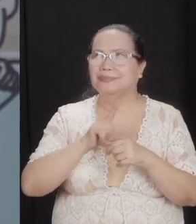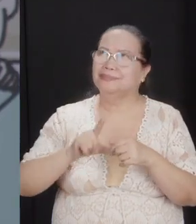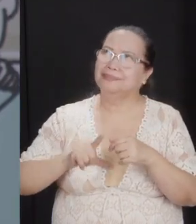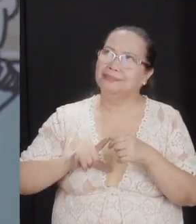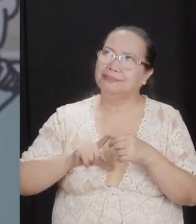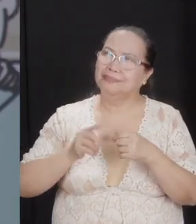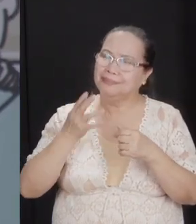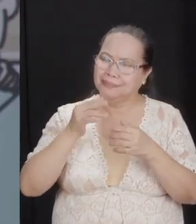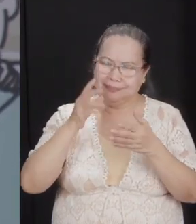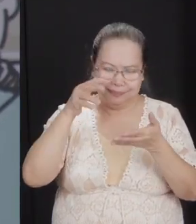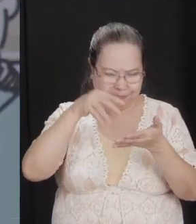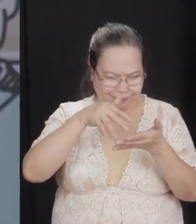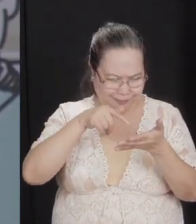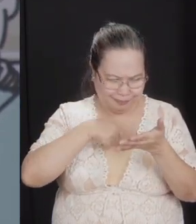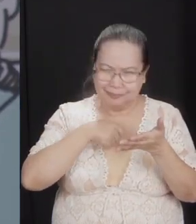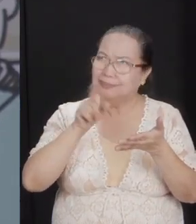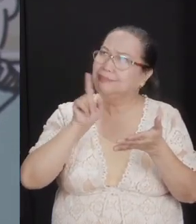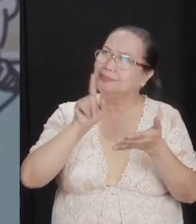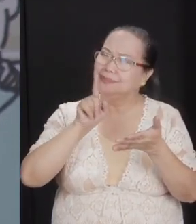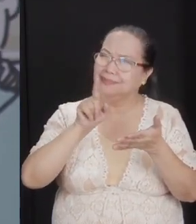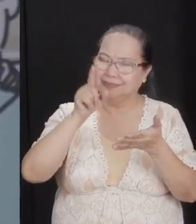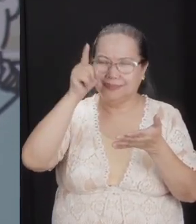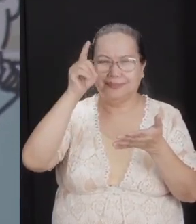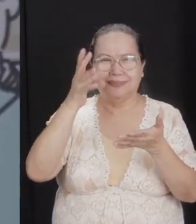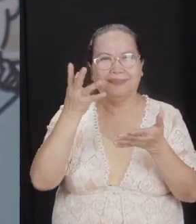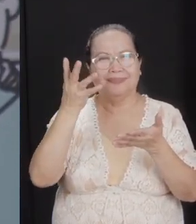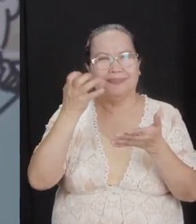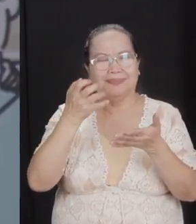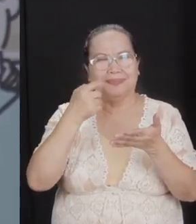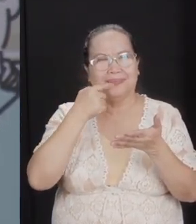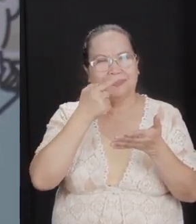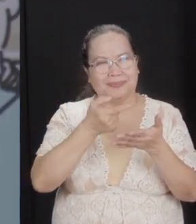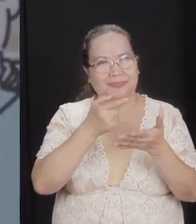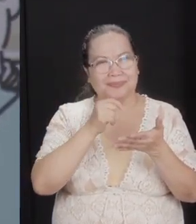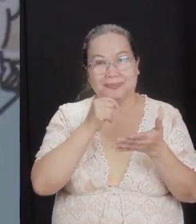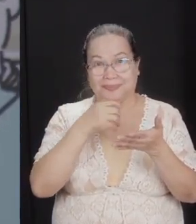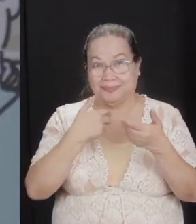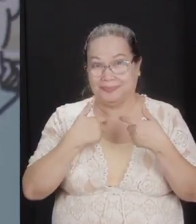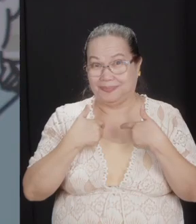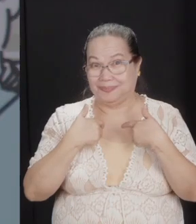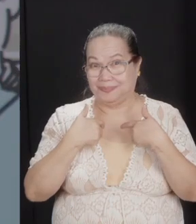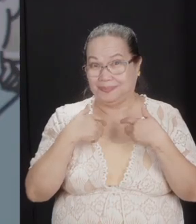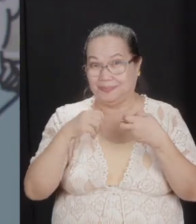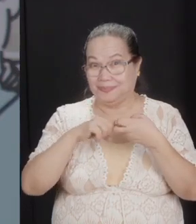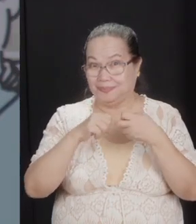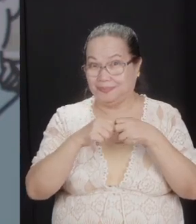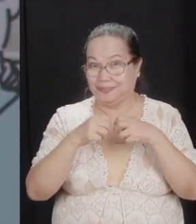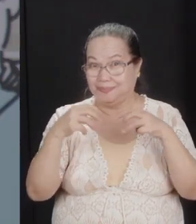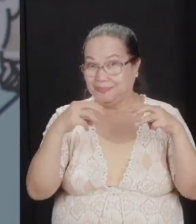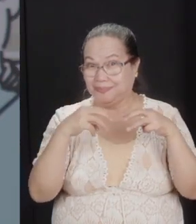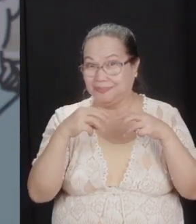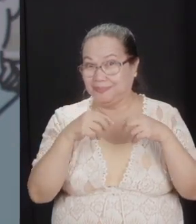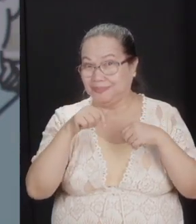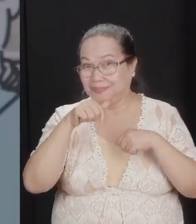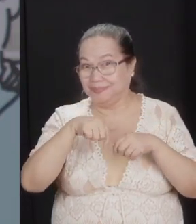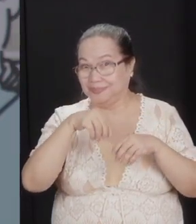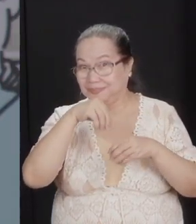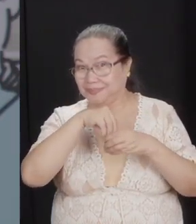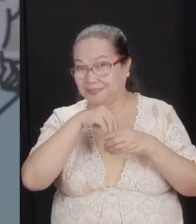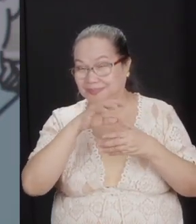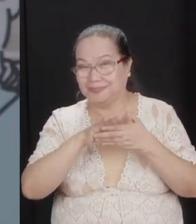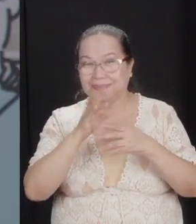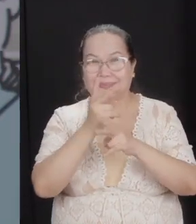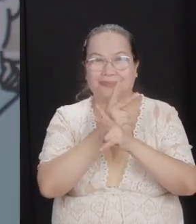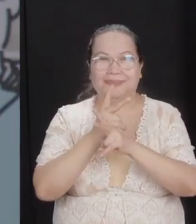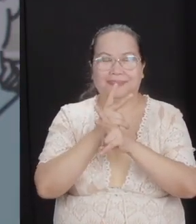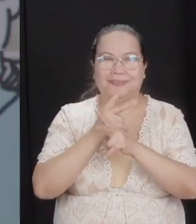do you want us to look at this? I believe God wants us to look at this, not because there is a problem right now. But if we're not careful,